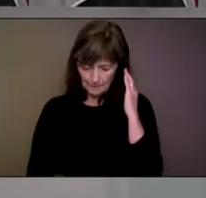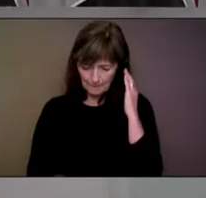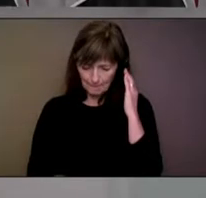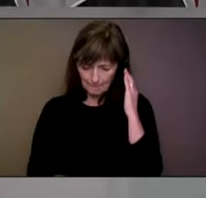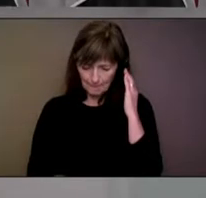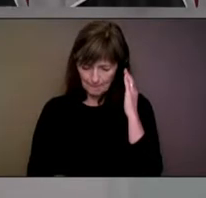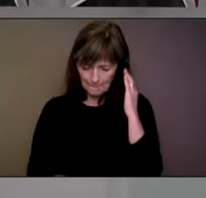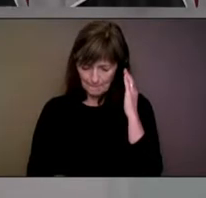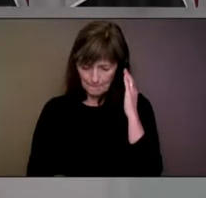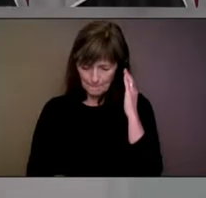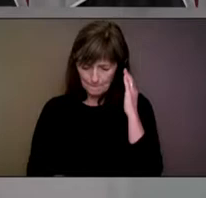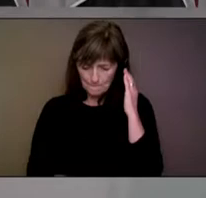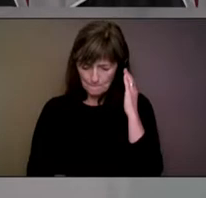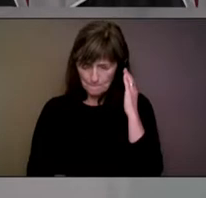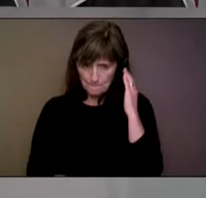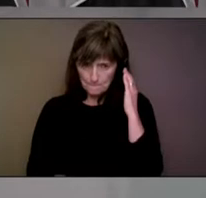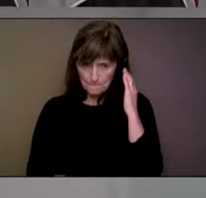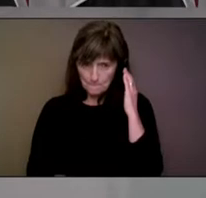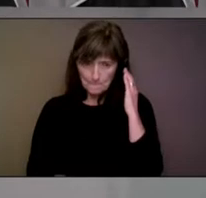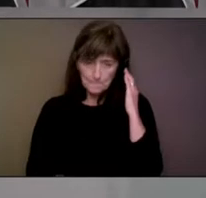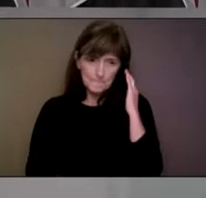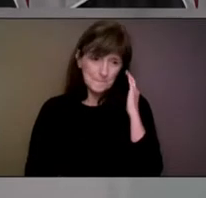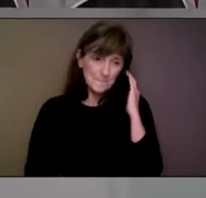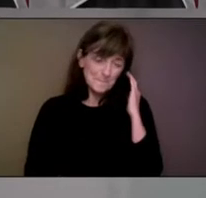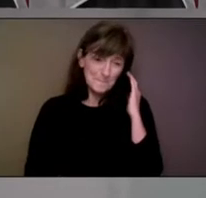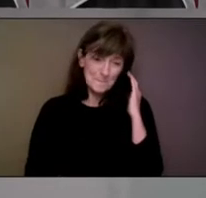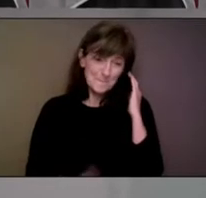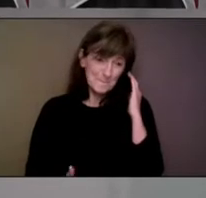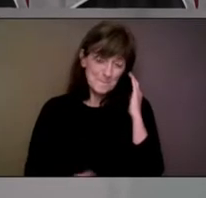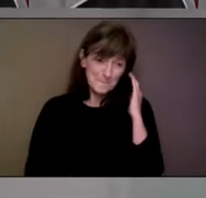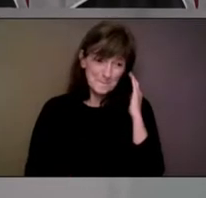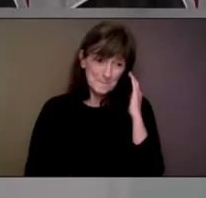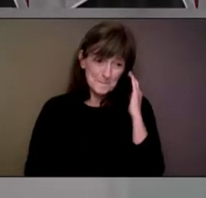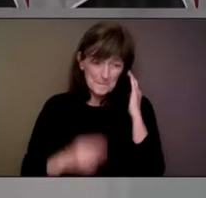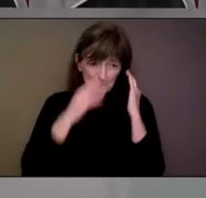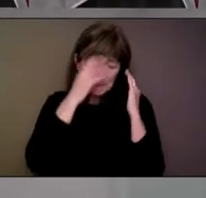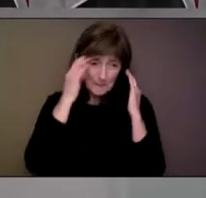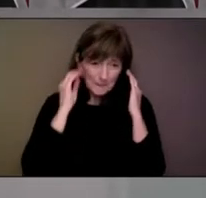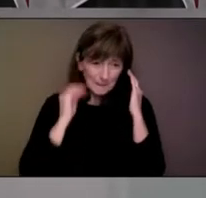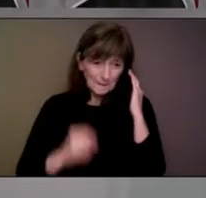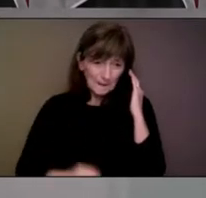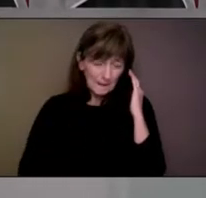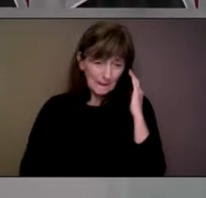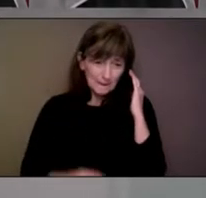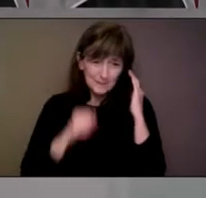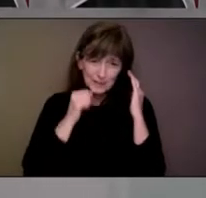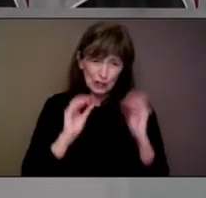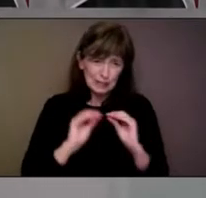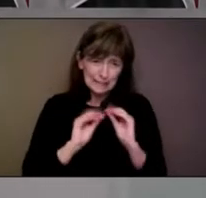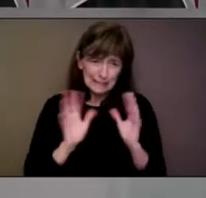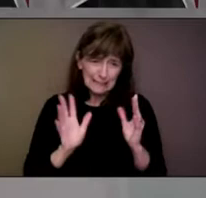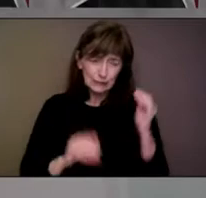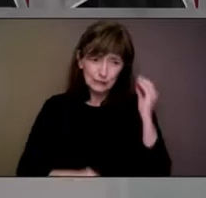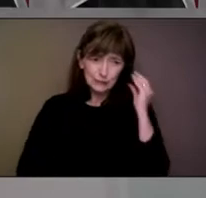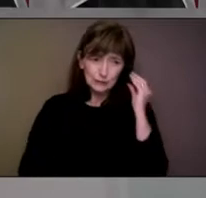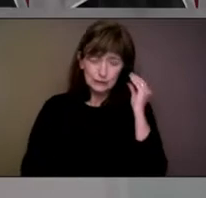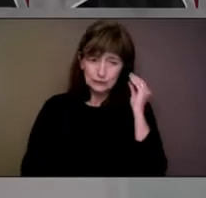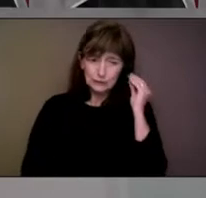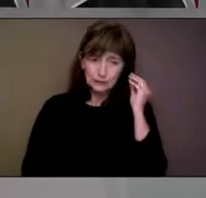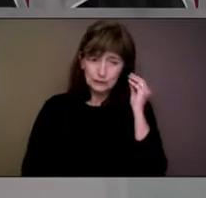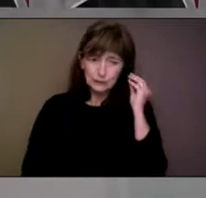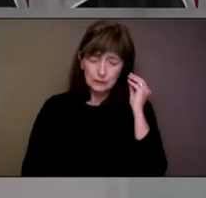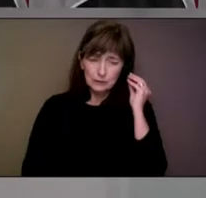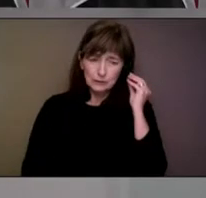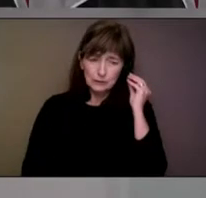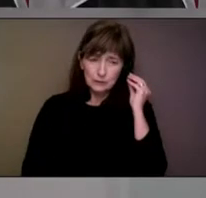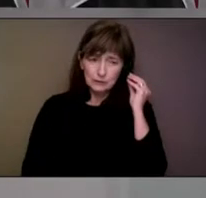vaccination rates go up and reward people, what do you say to some businesses that were looking for that time period so they